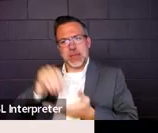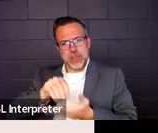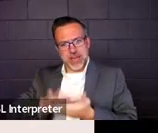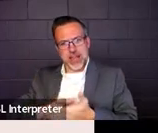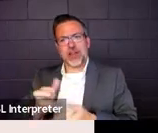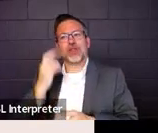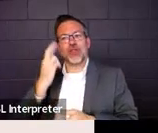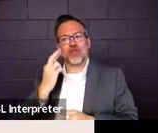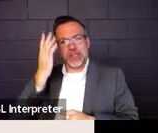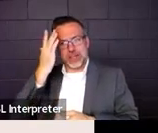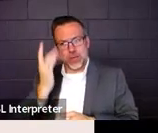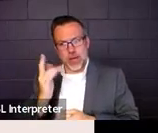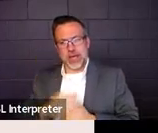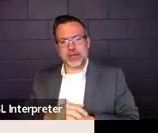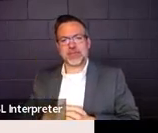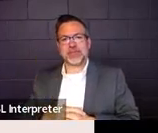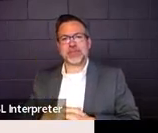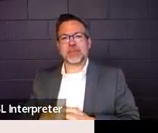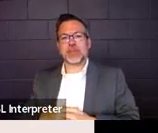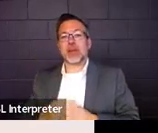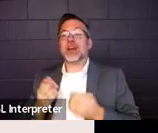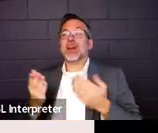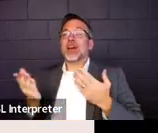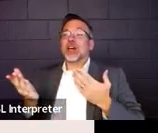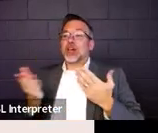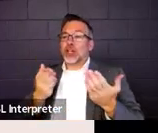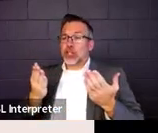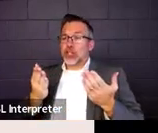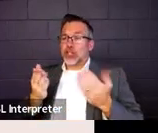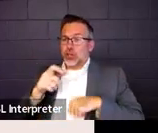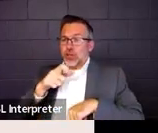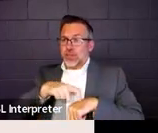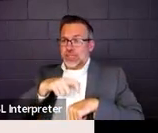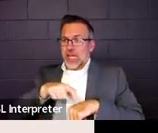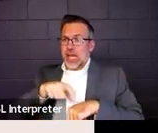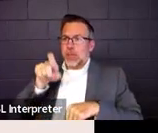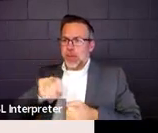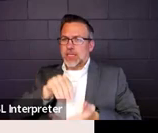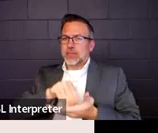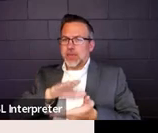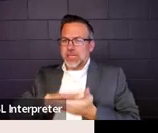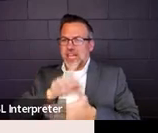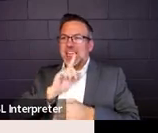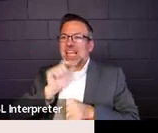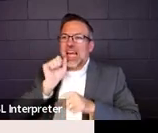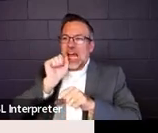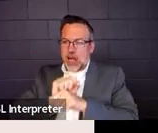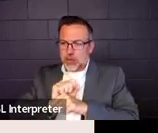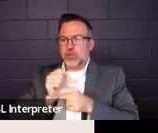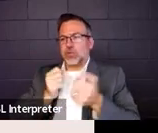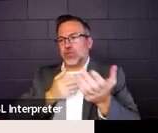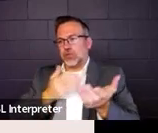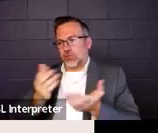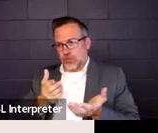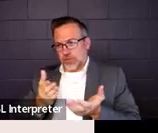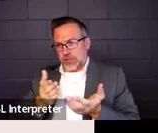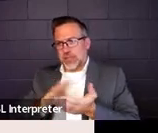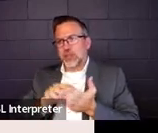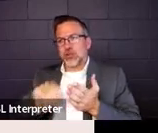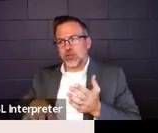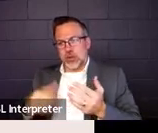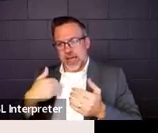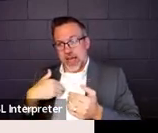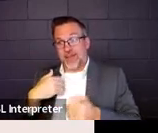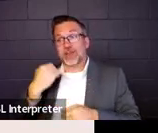Services. Service times need to reflect the actual services the student is receiving. So if they're